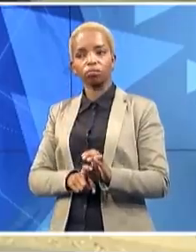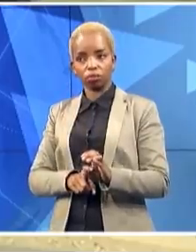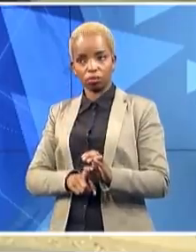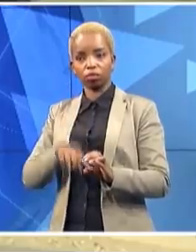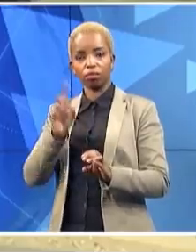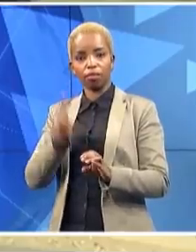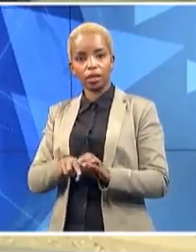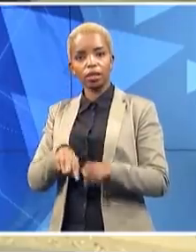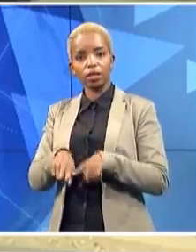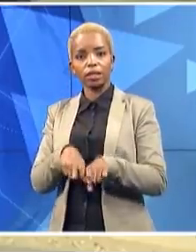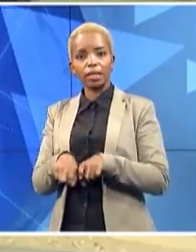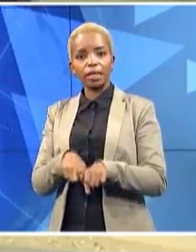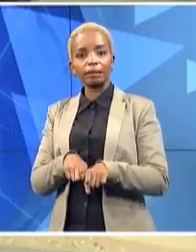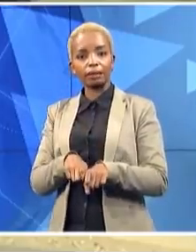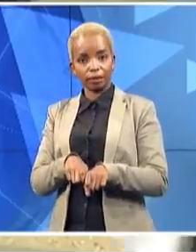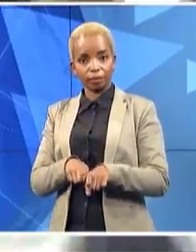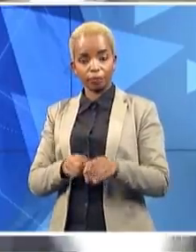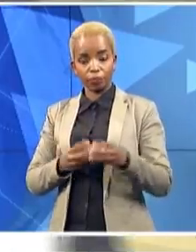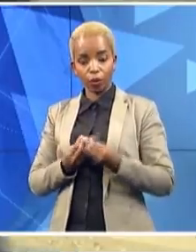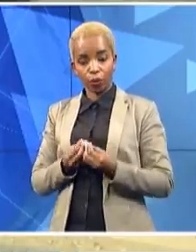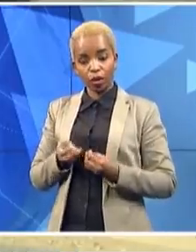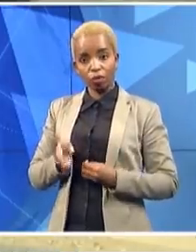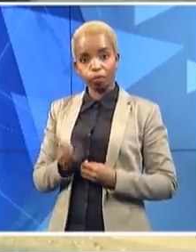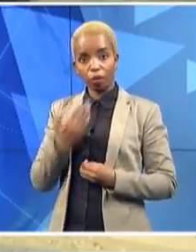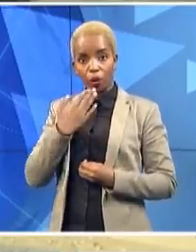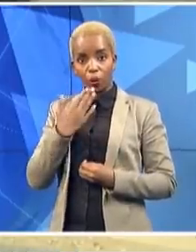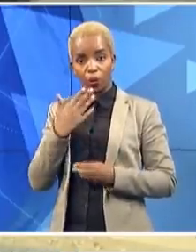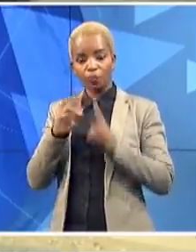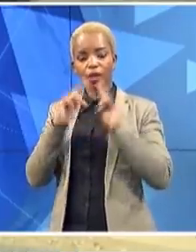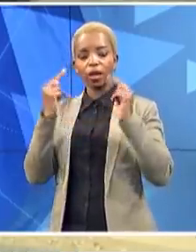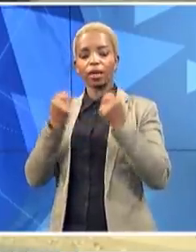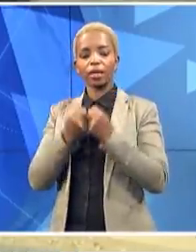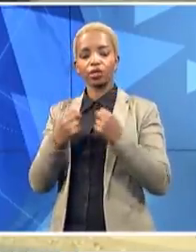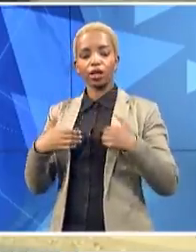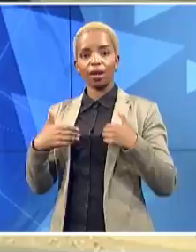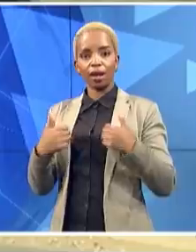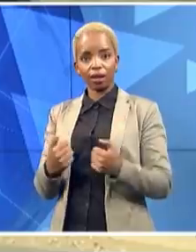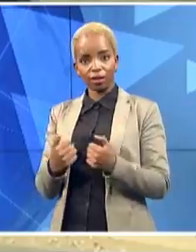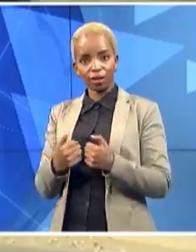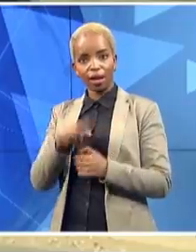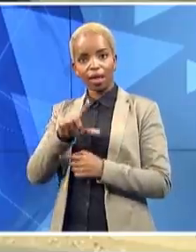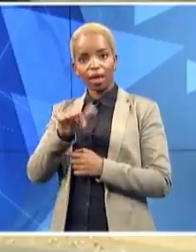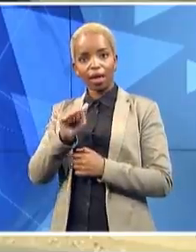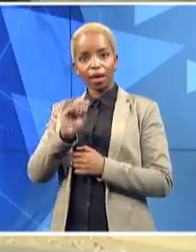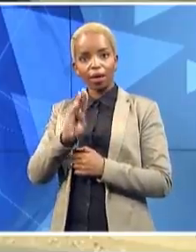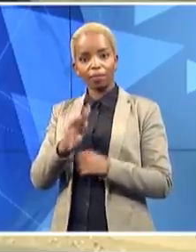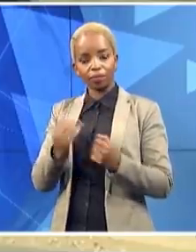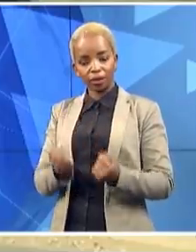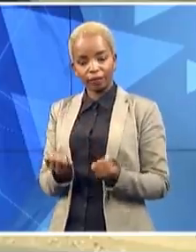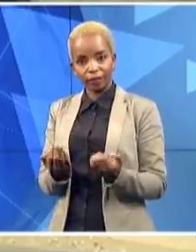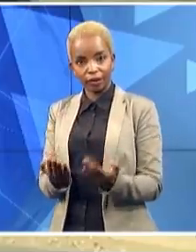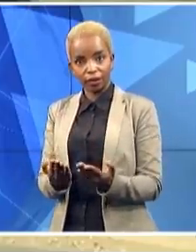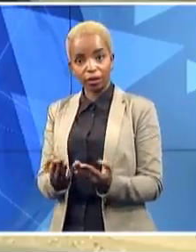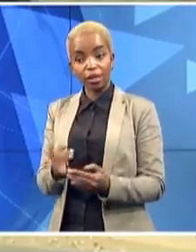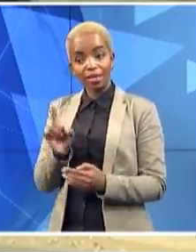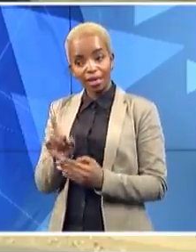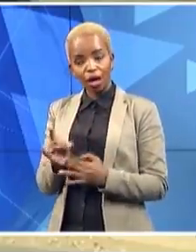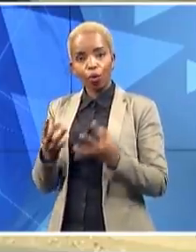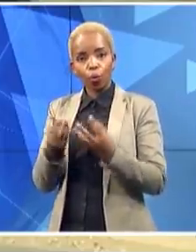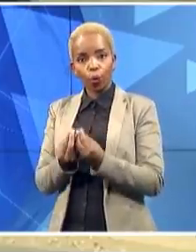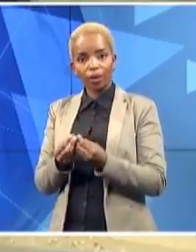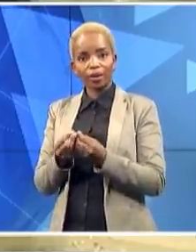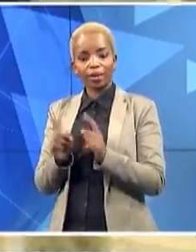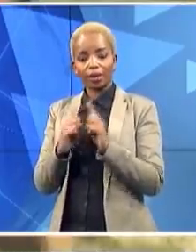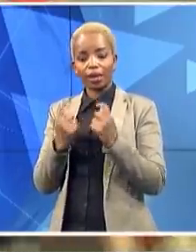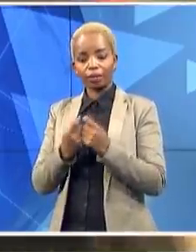Laboratory Services, the laboratory, that will be going around with our teams around Kocha, where we will be